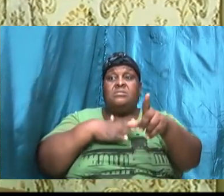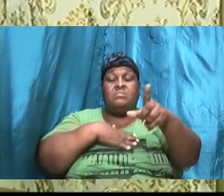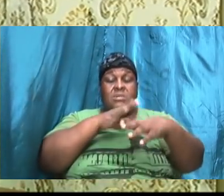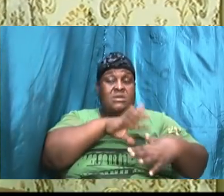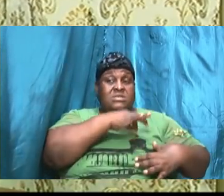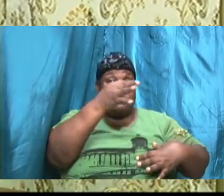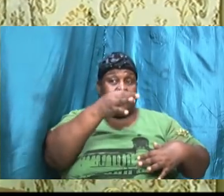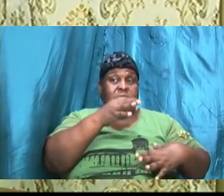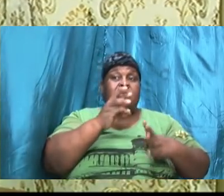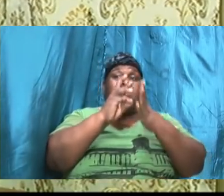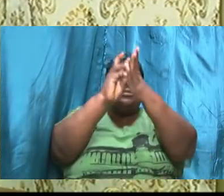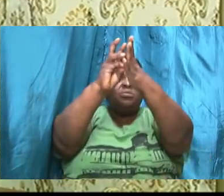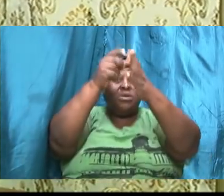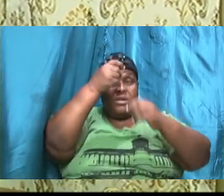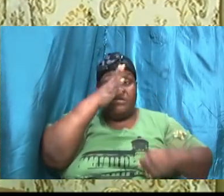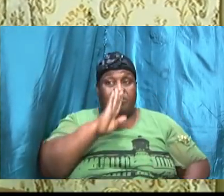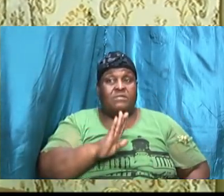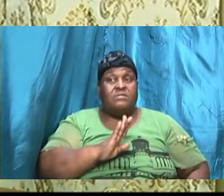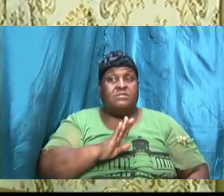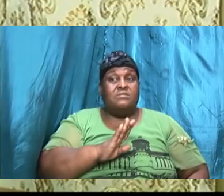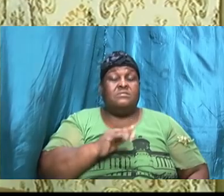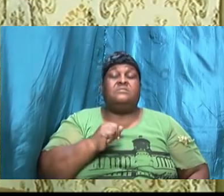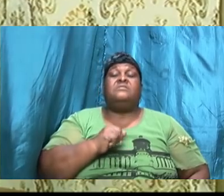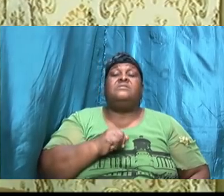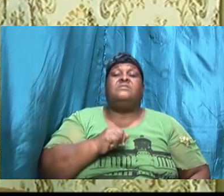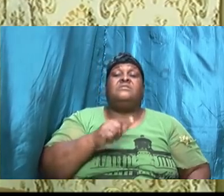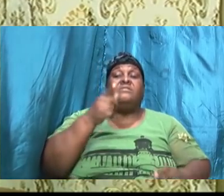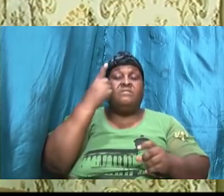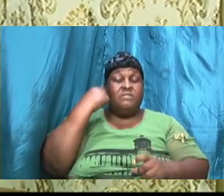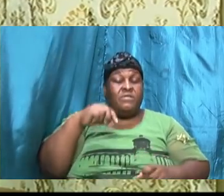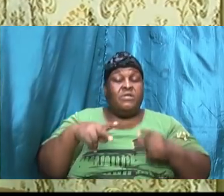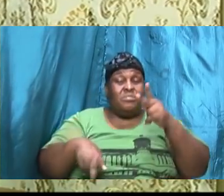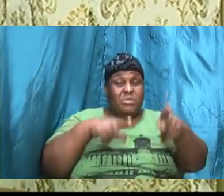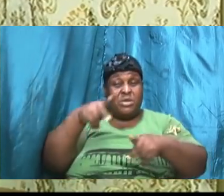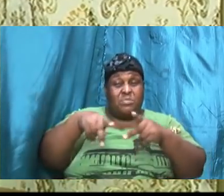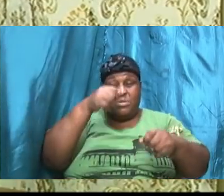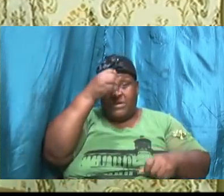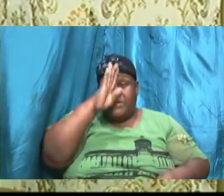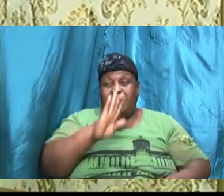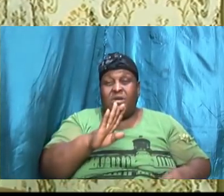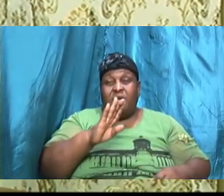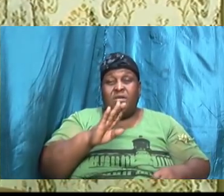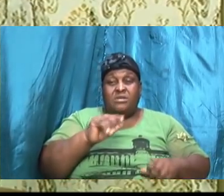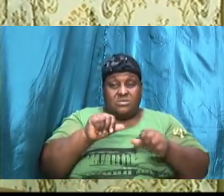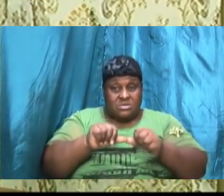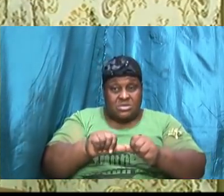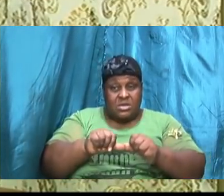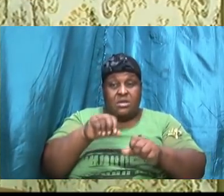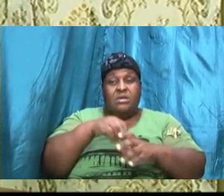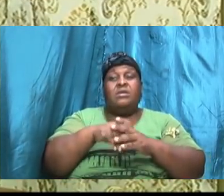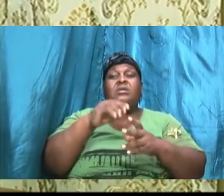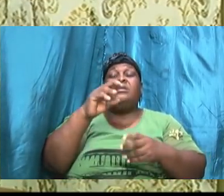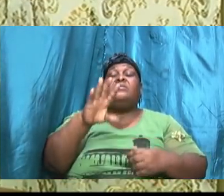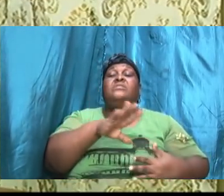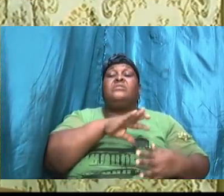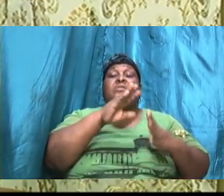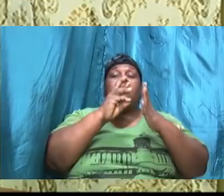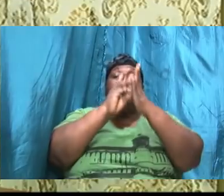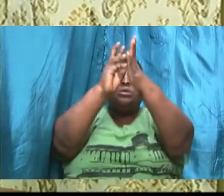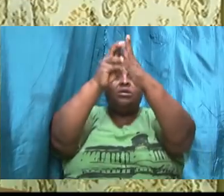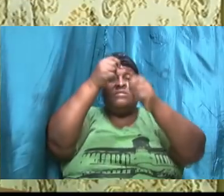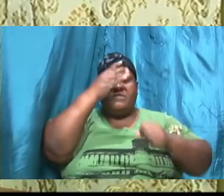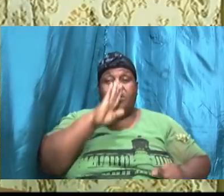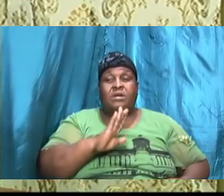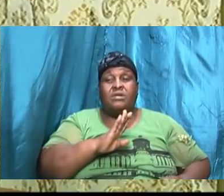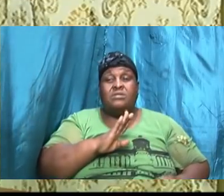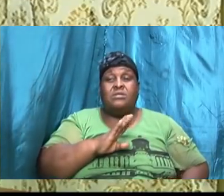the will of God, talking about the will of God, for the people of God to abide in the will of God. And here is a speech. So Monday